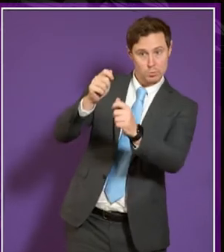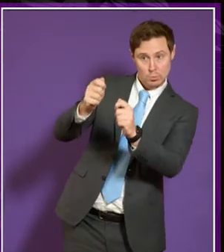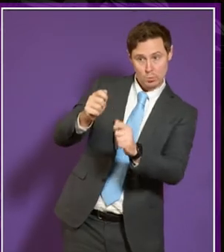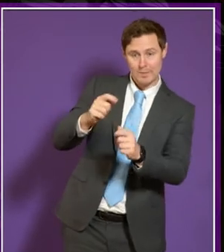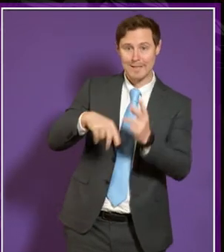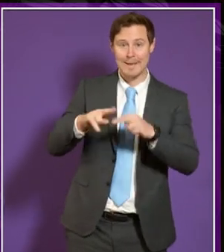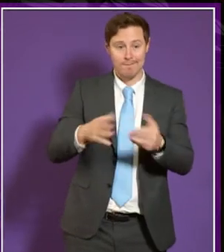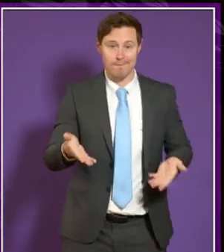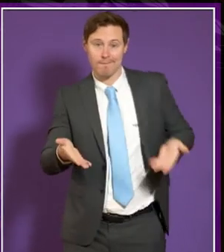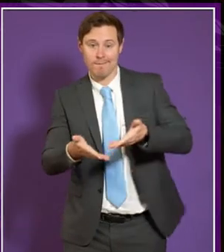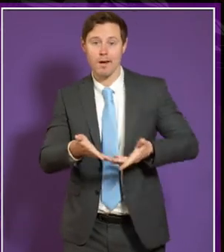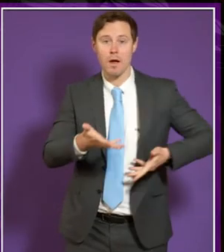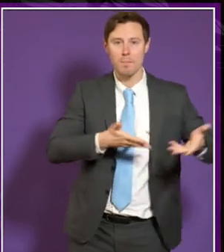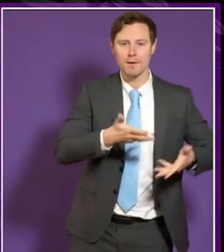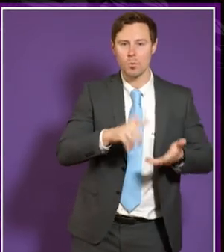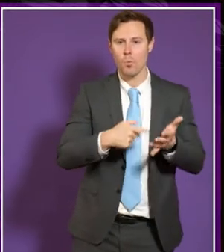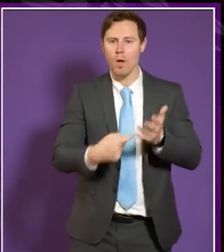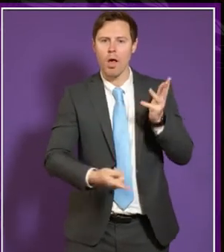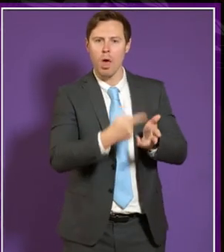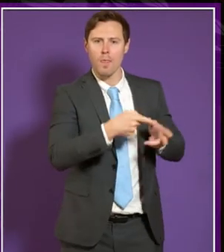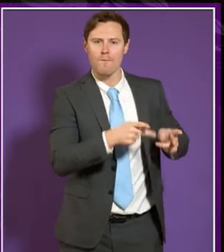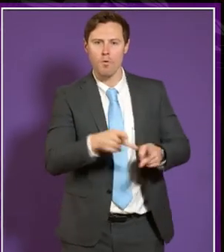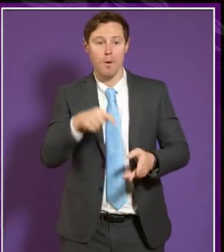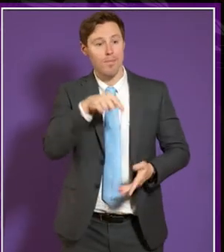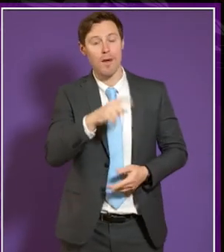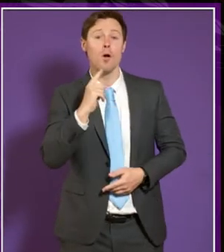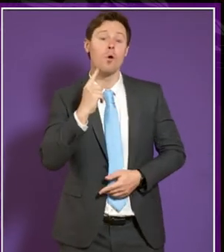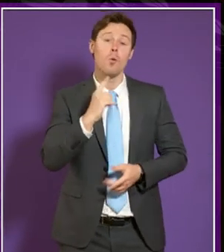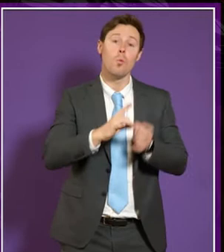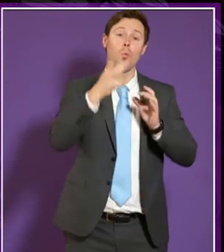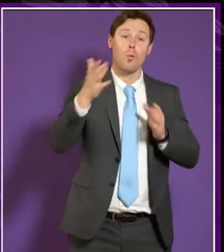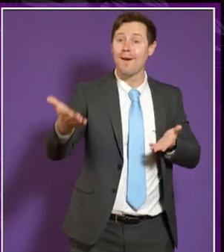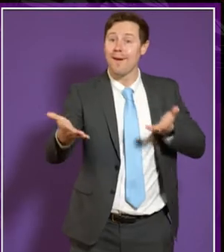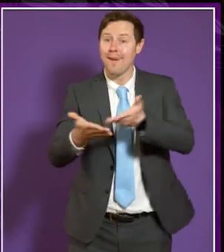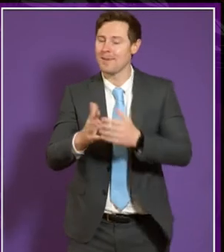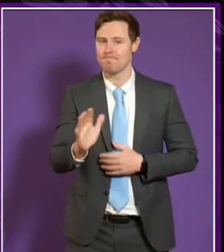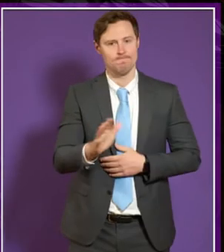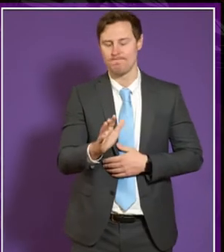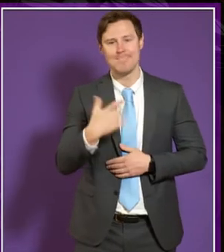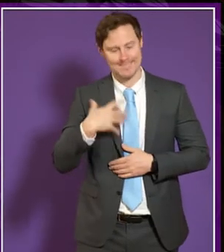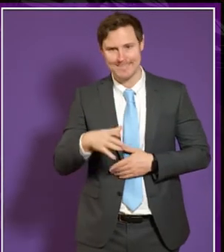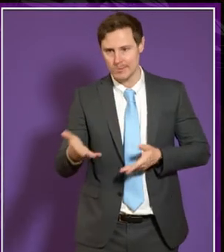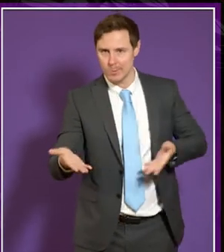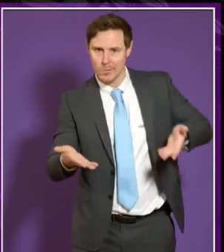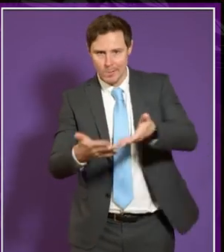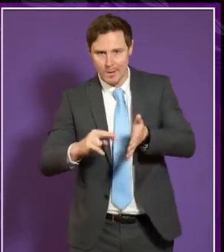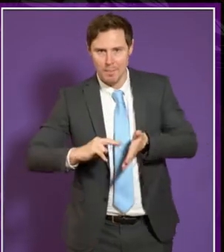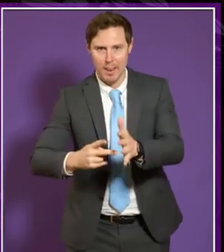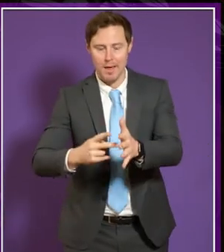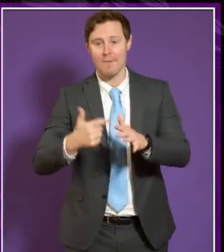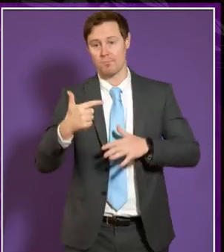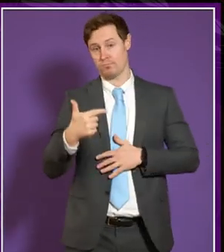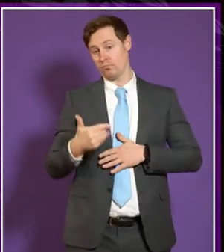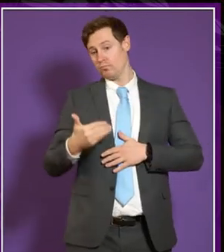BSL or alternative methods, they're not a quick fix. There's a lot of a lead time. Next week, I'm now going to the UCAS